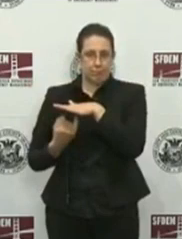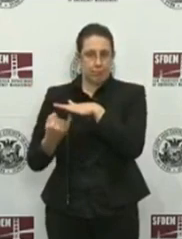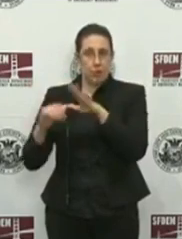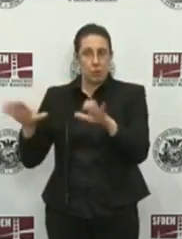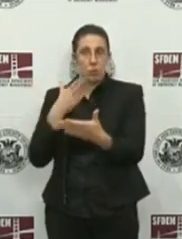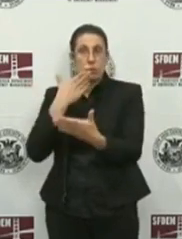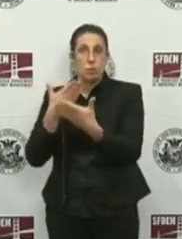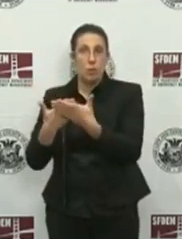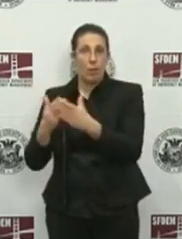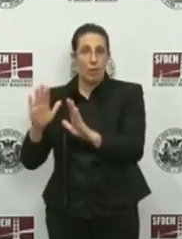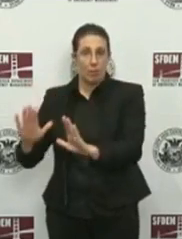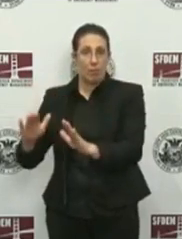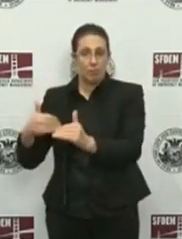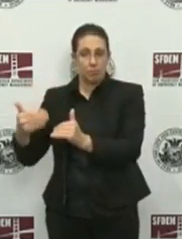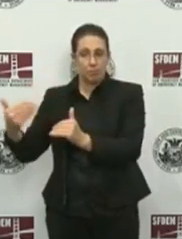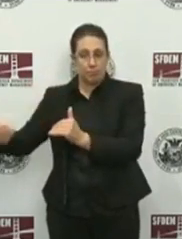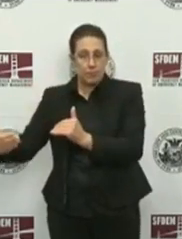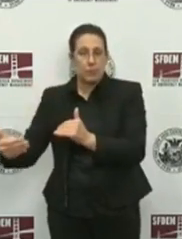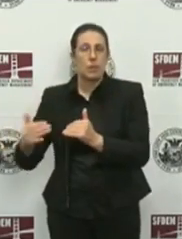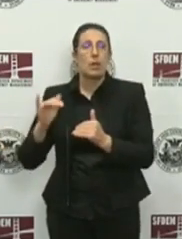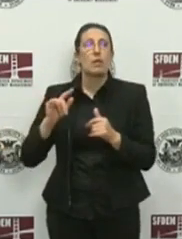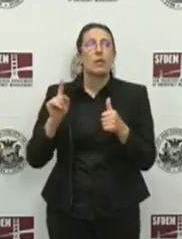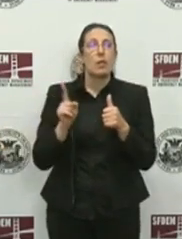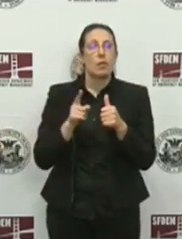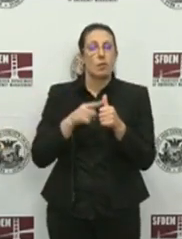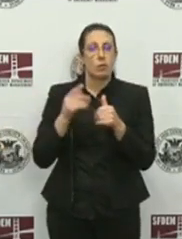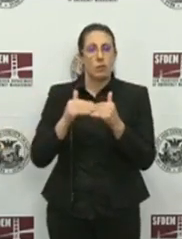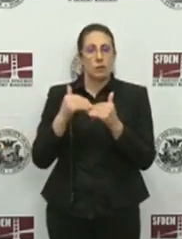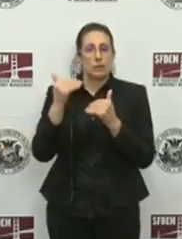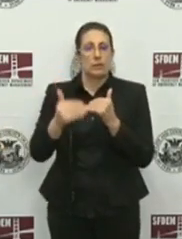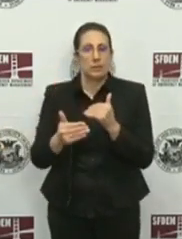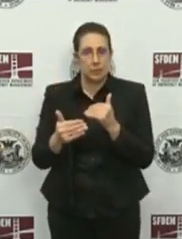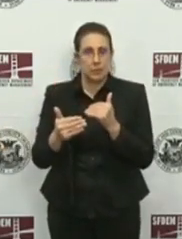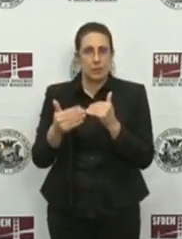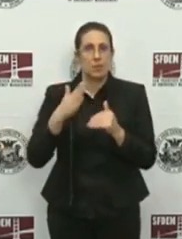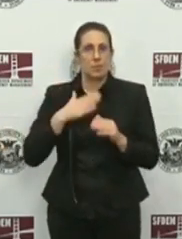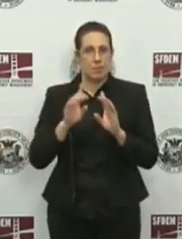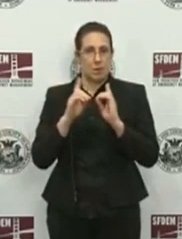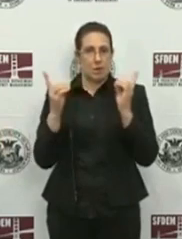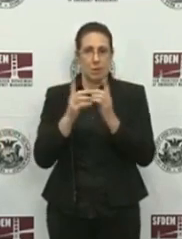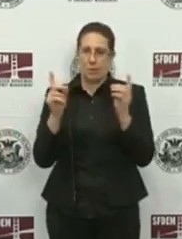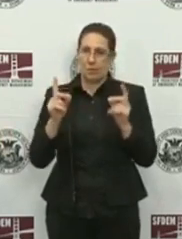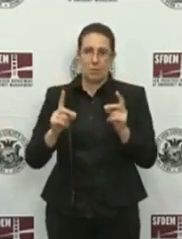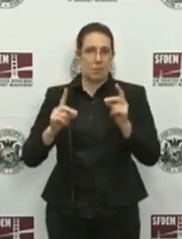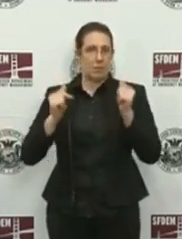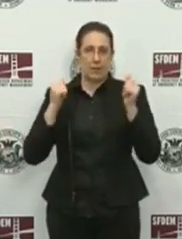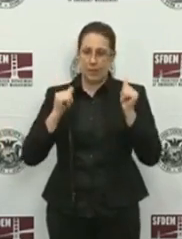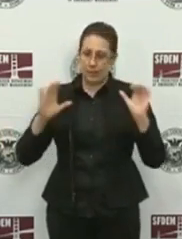With those first steps, my department took immediate action to